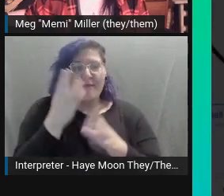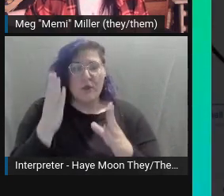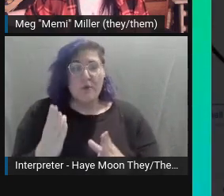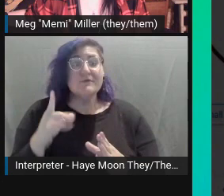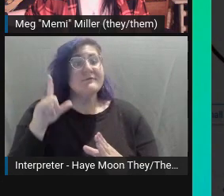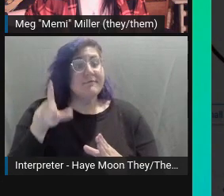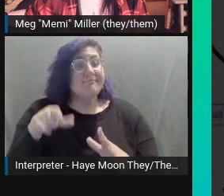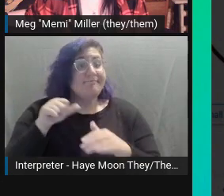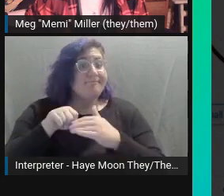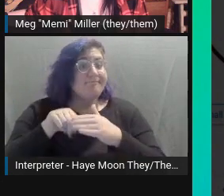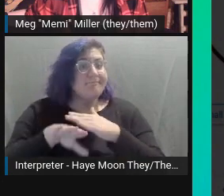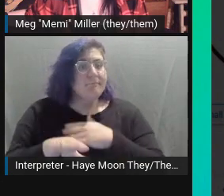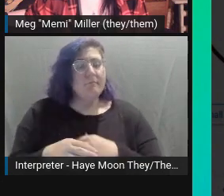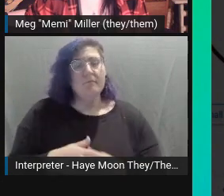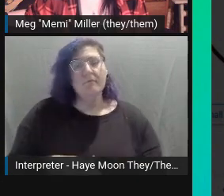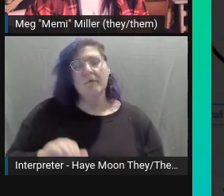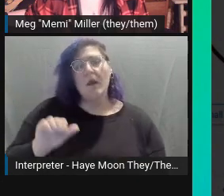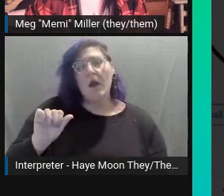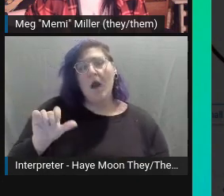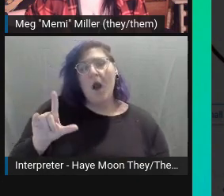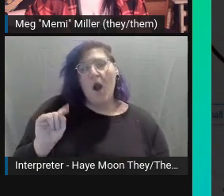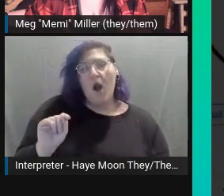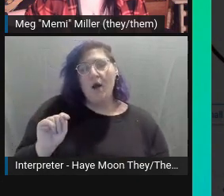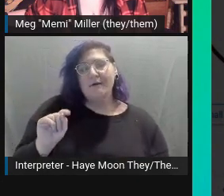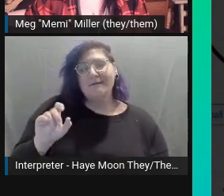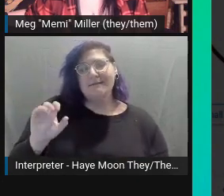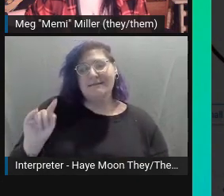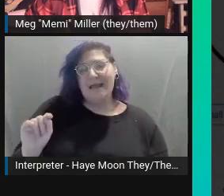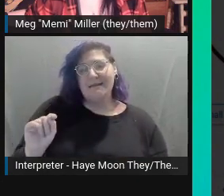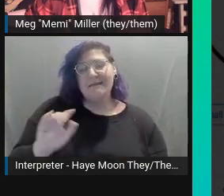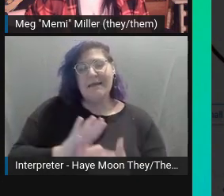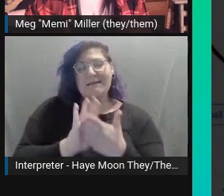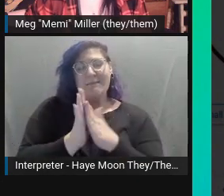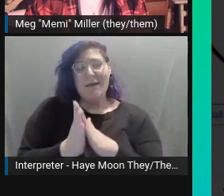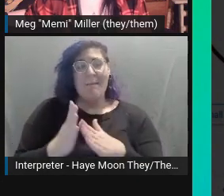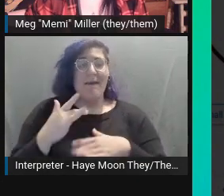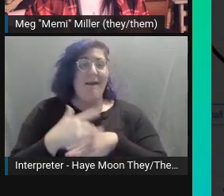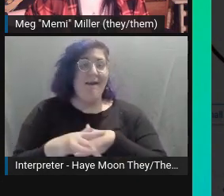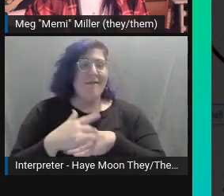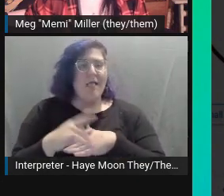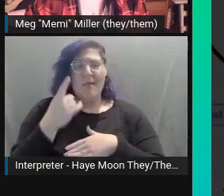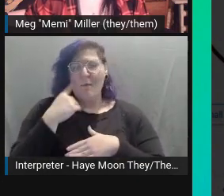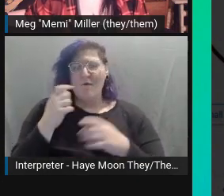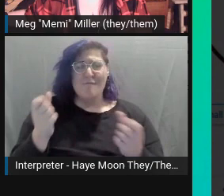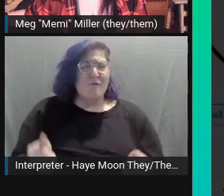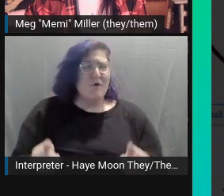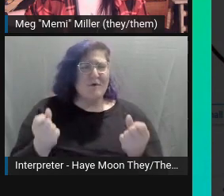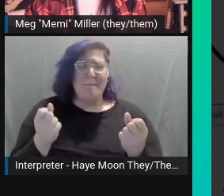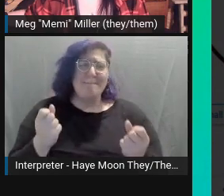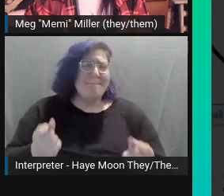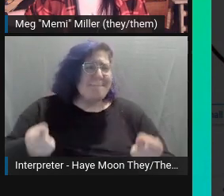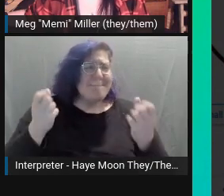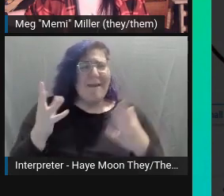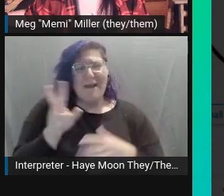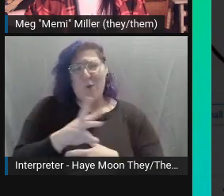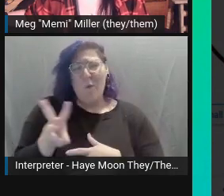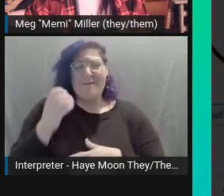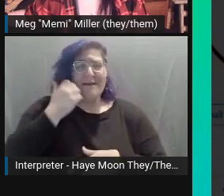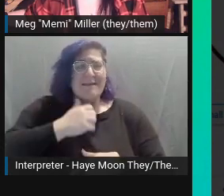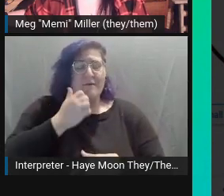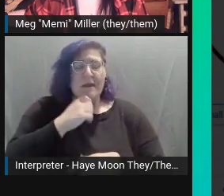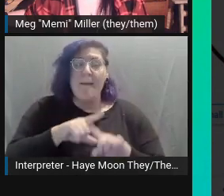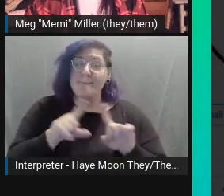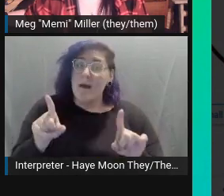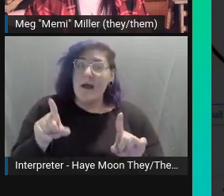Alt text is becoming an available feature on major platforms every day, but it's up to the uploader to utilize it. Obviously, I can't tell you